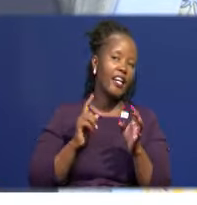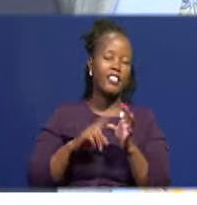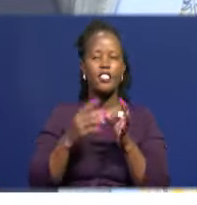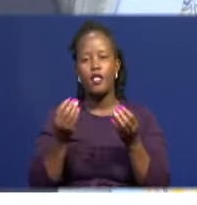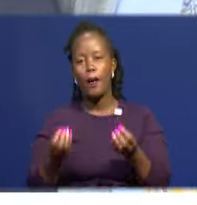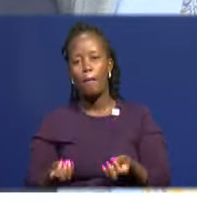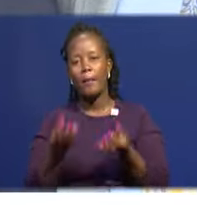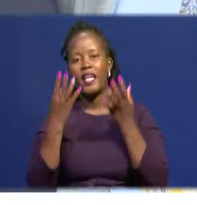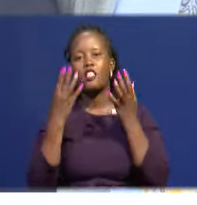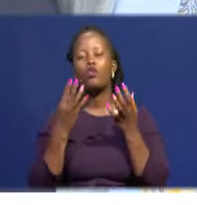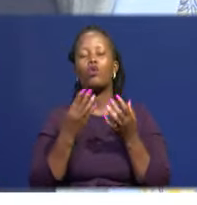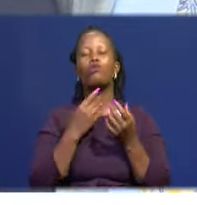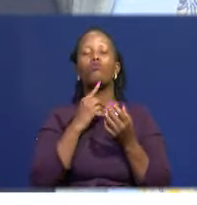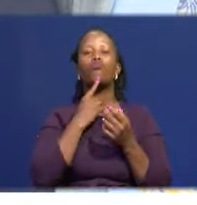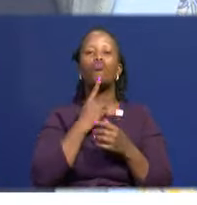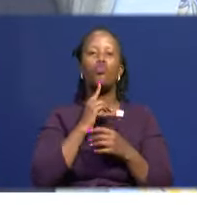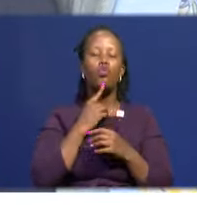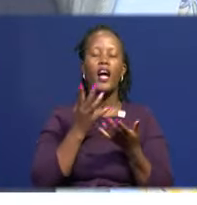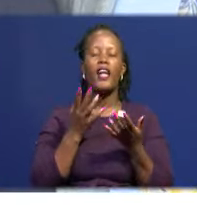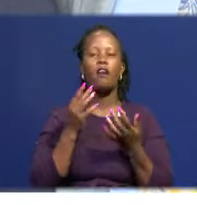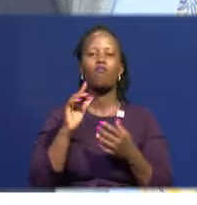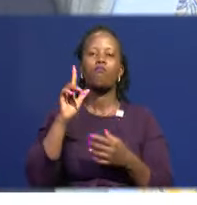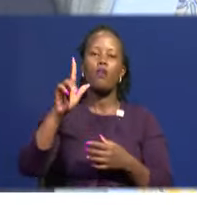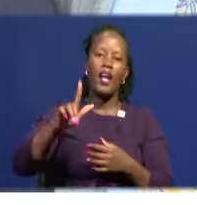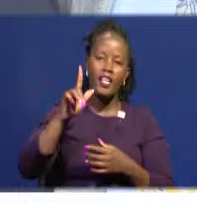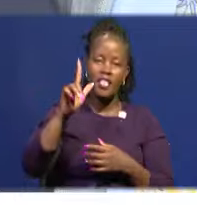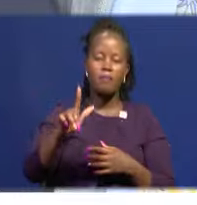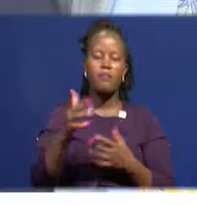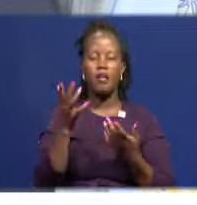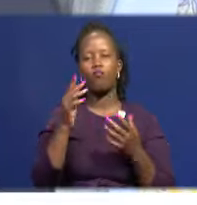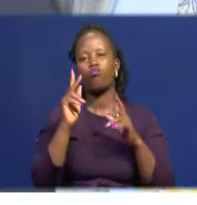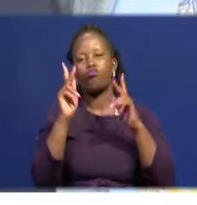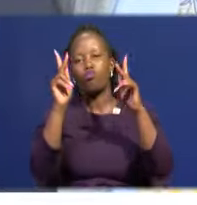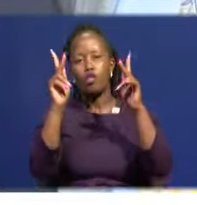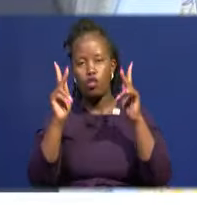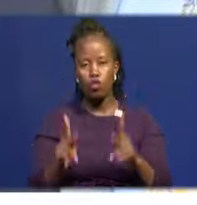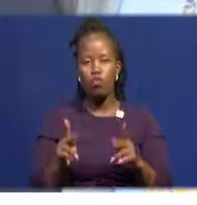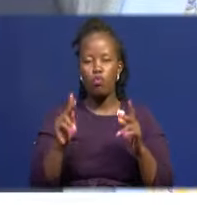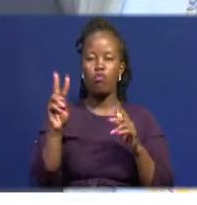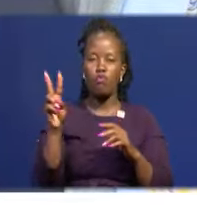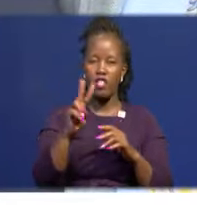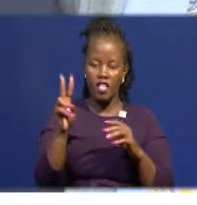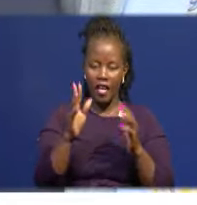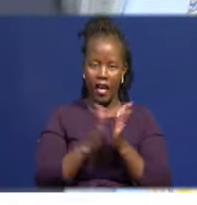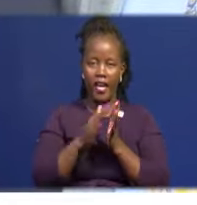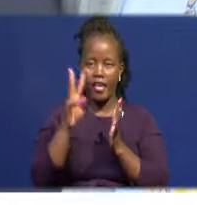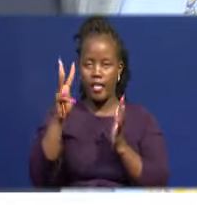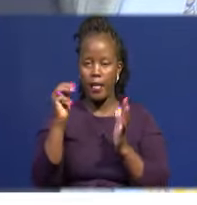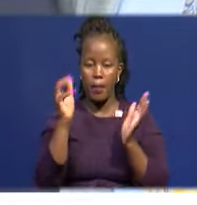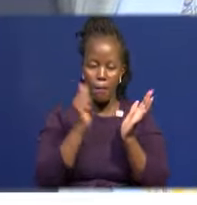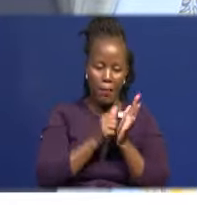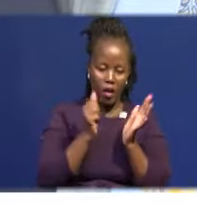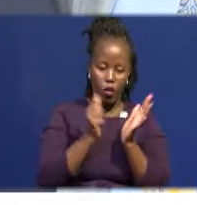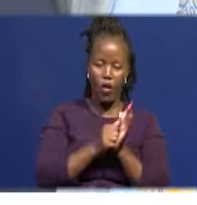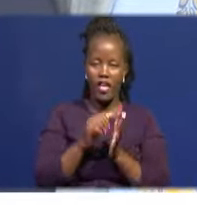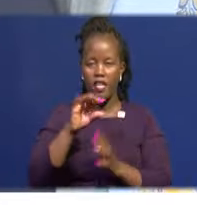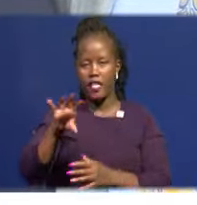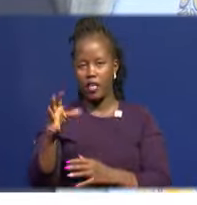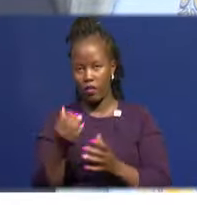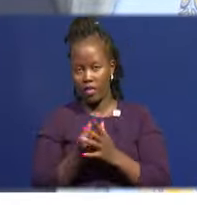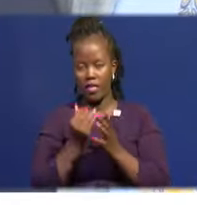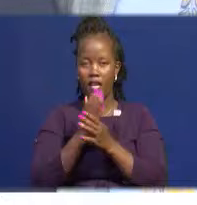Turukana, Laikipia, Transoya, Kisumu, Vihiga, and Makueni counties. Upon